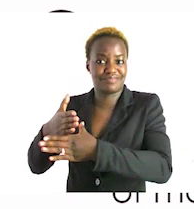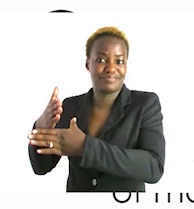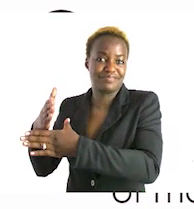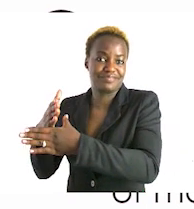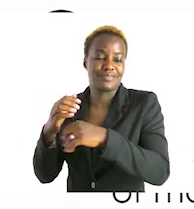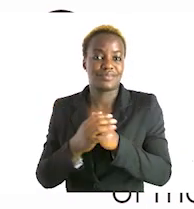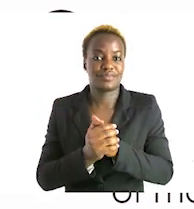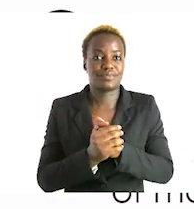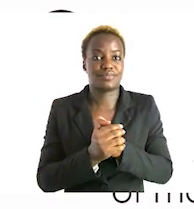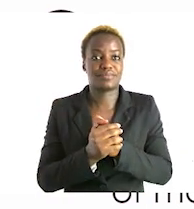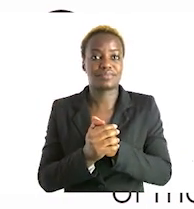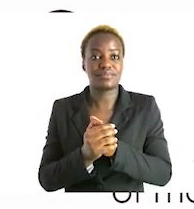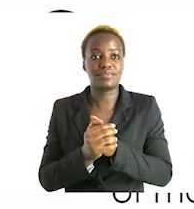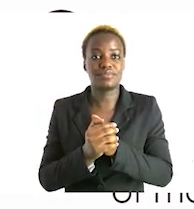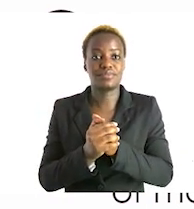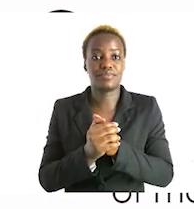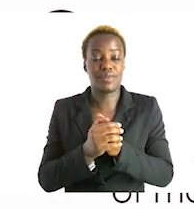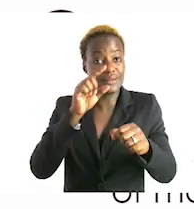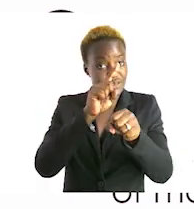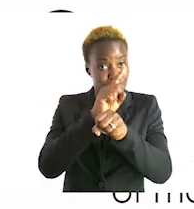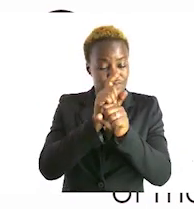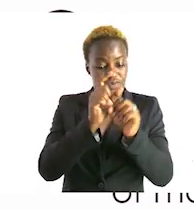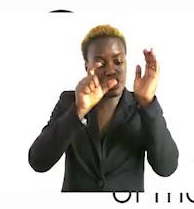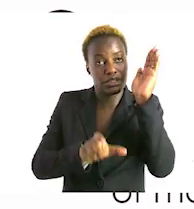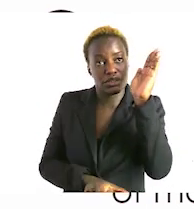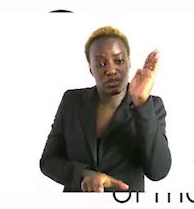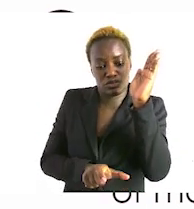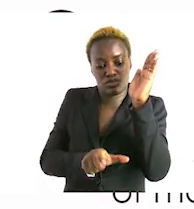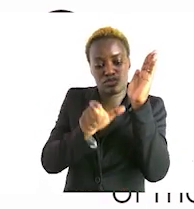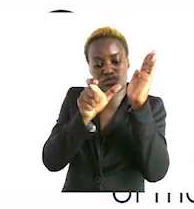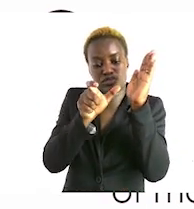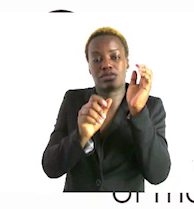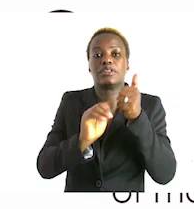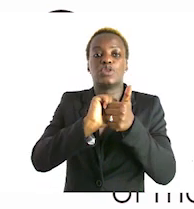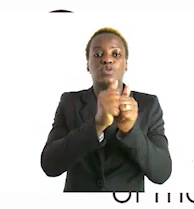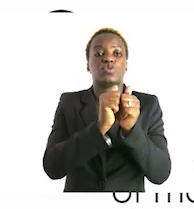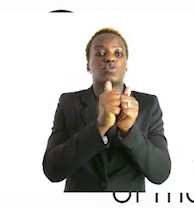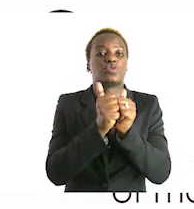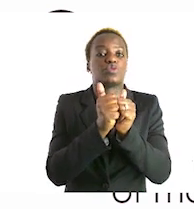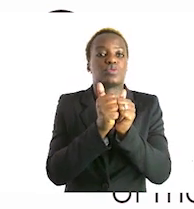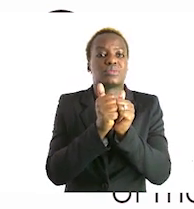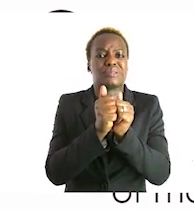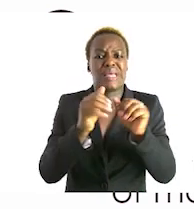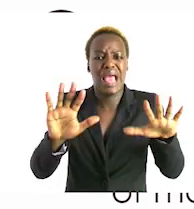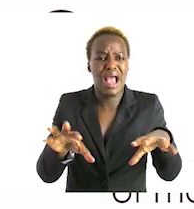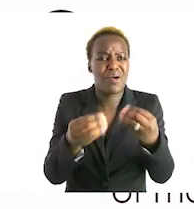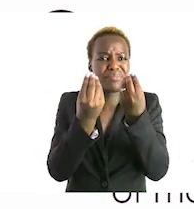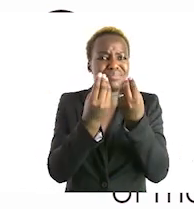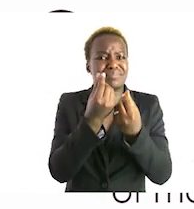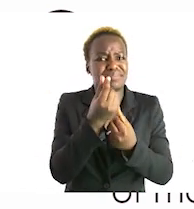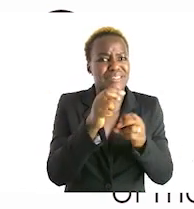so let's quickly look on the first bar that says sports how much money did she